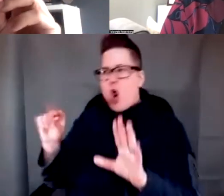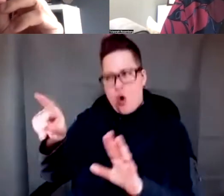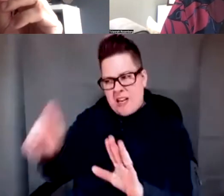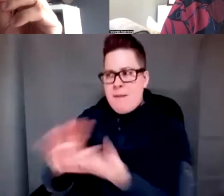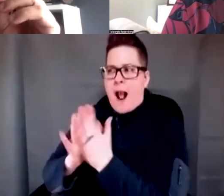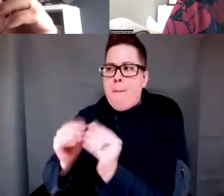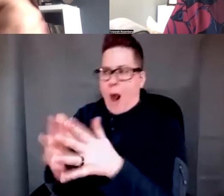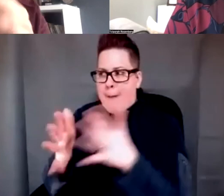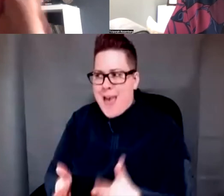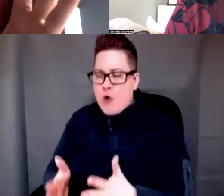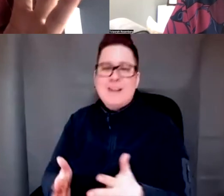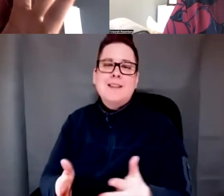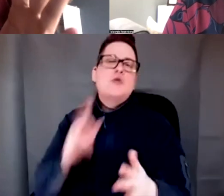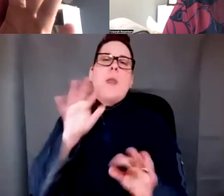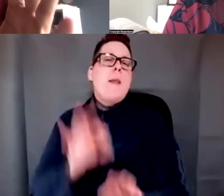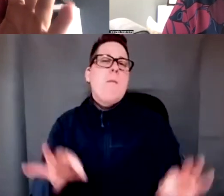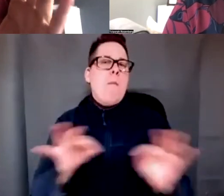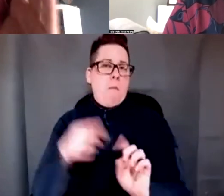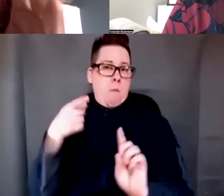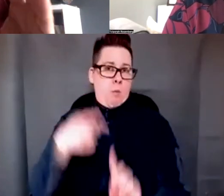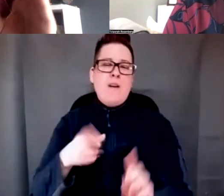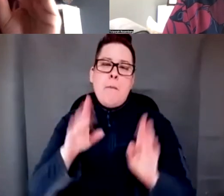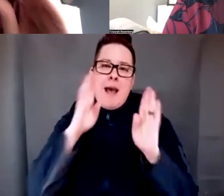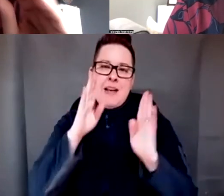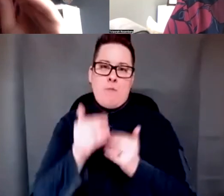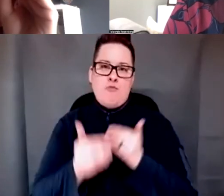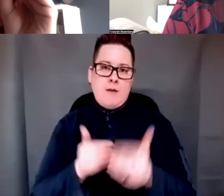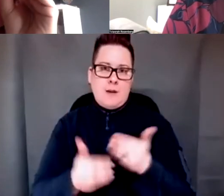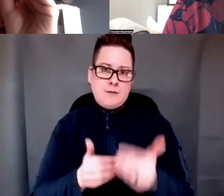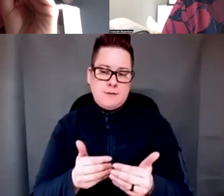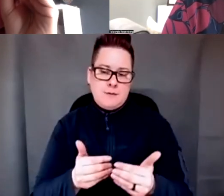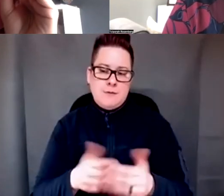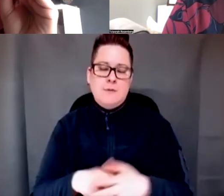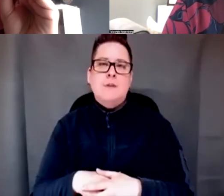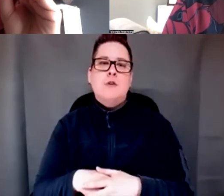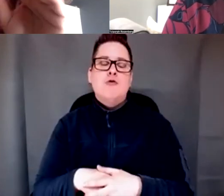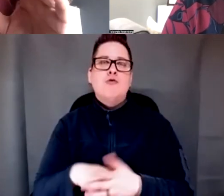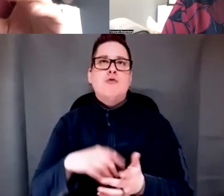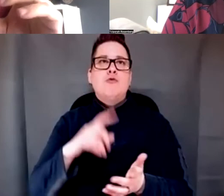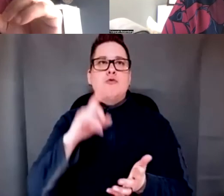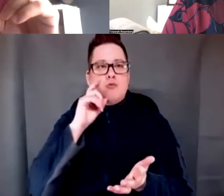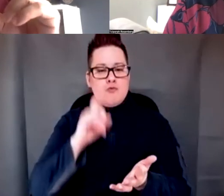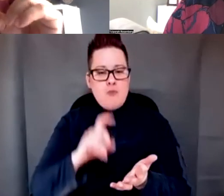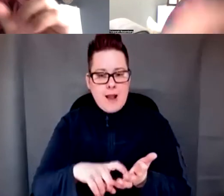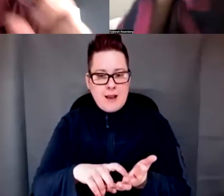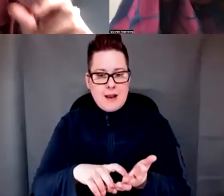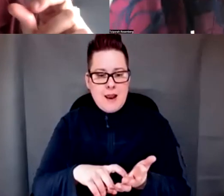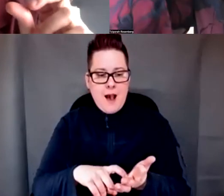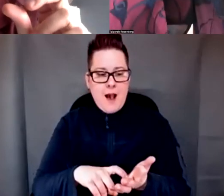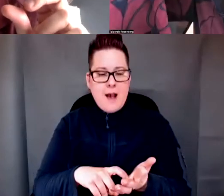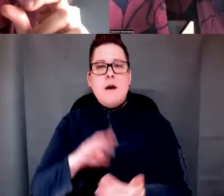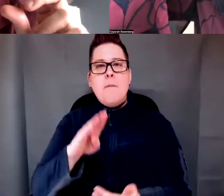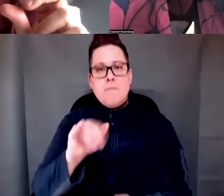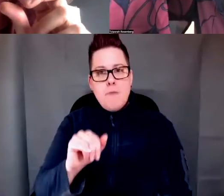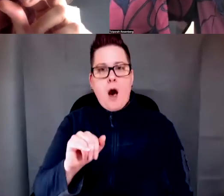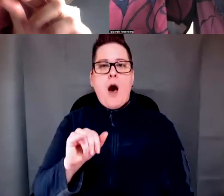more important is the attention to process. Process and recognize that the bicultural gap is going to be